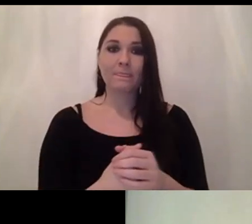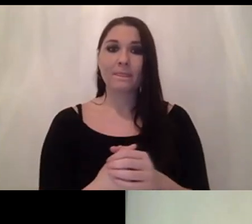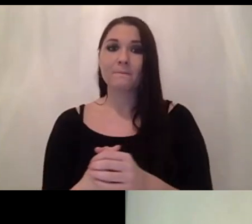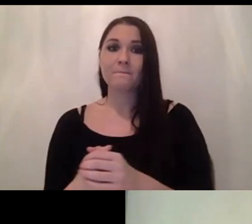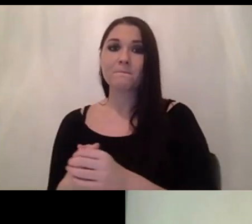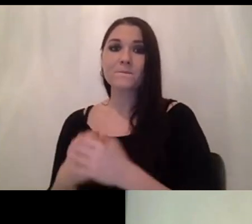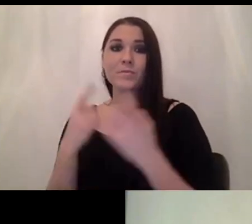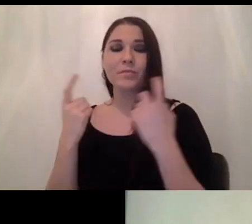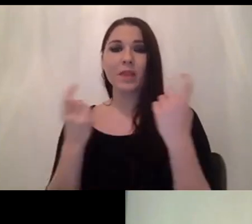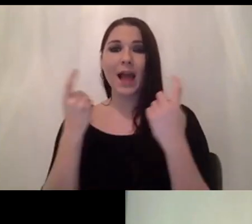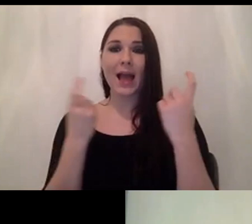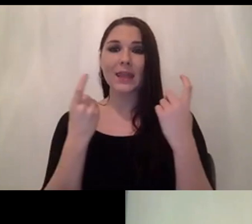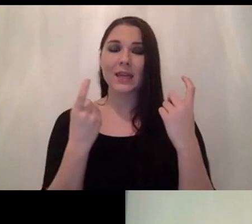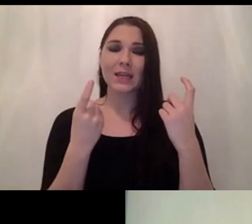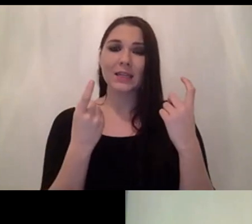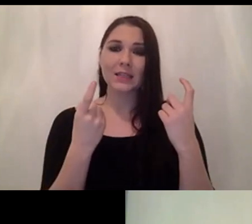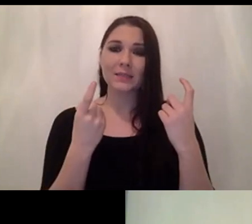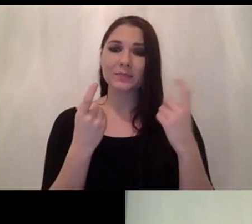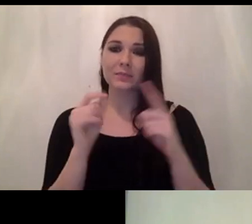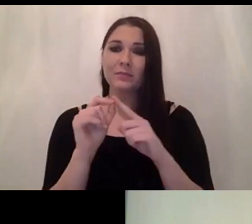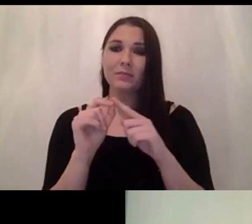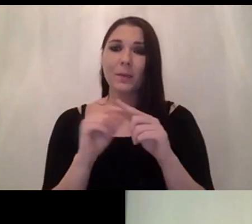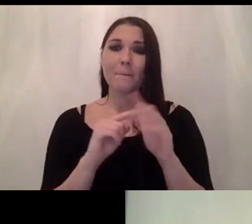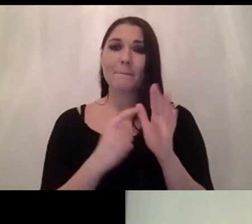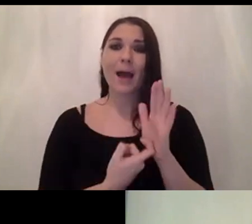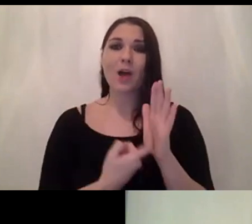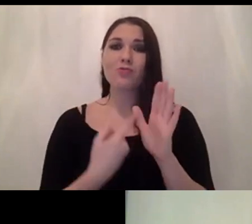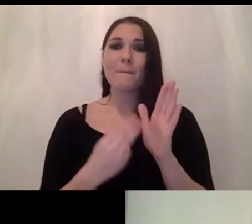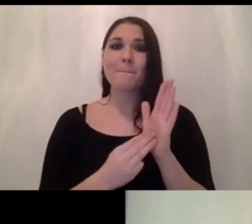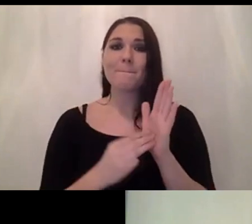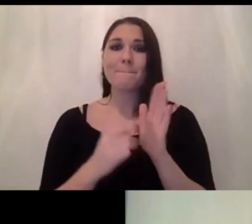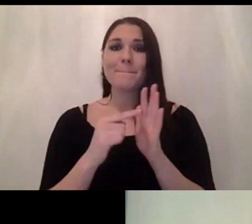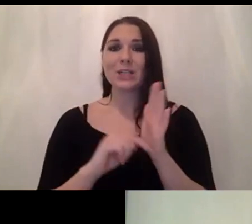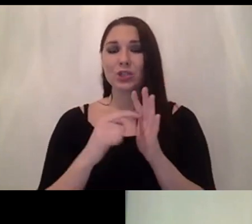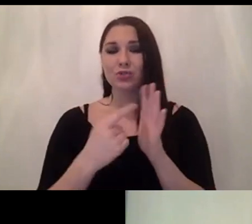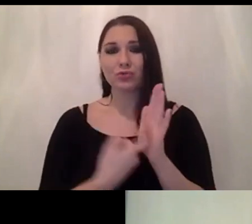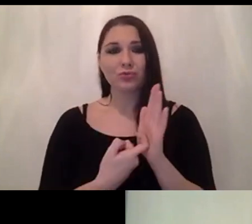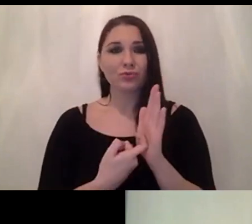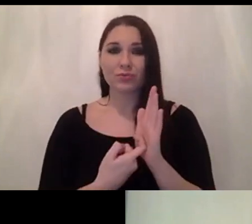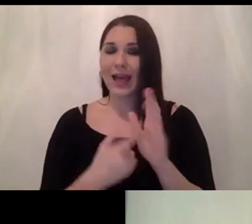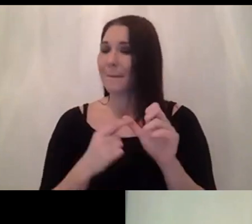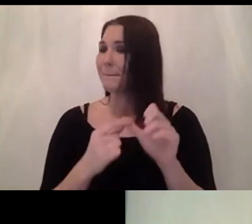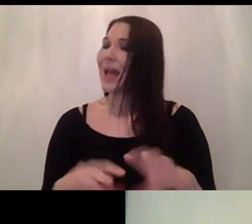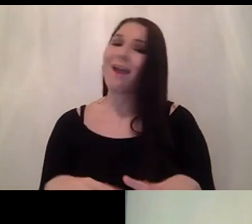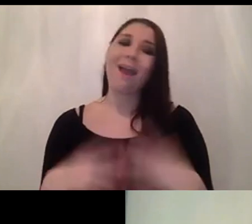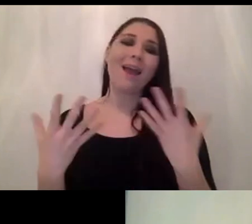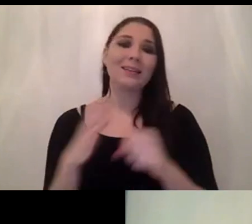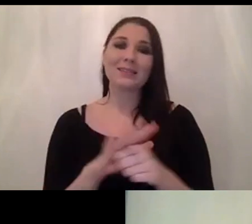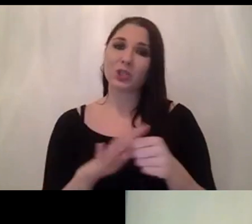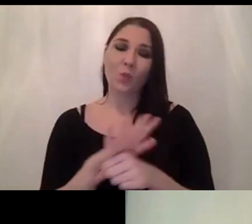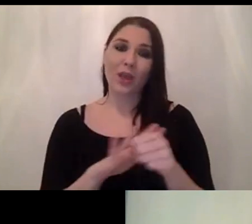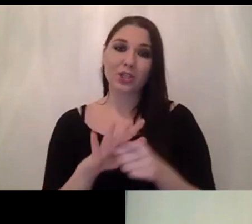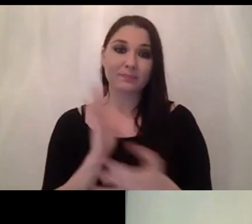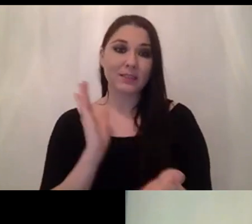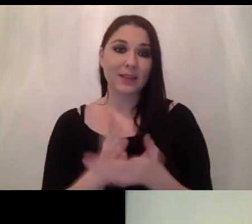parameters actually apply for i would say for any situation um definitely um mean um